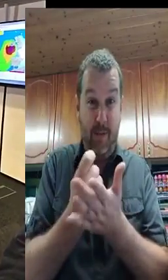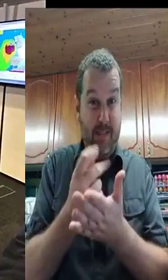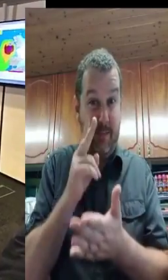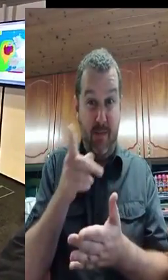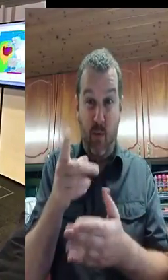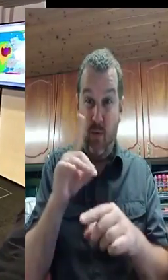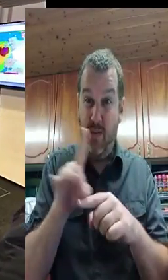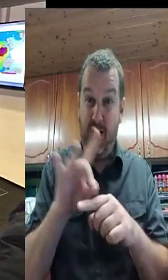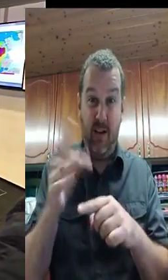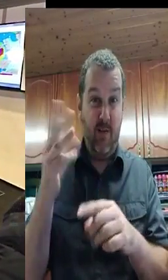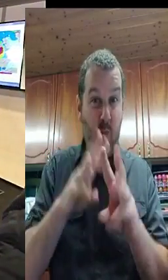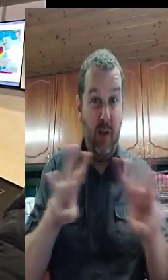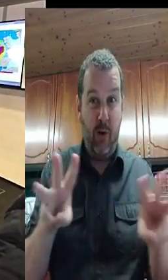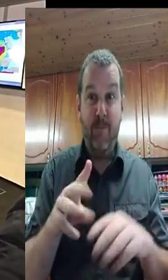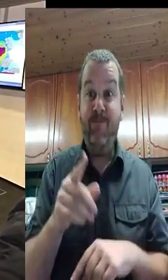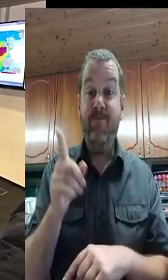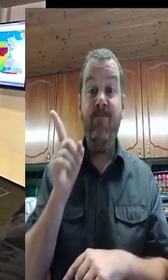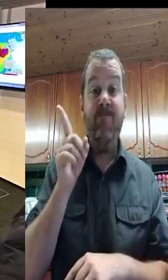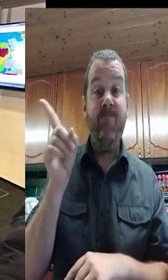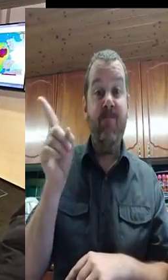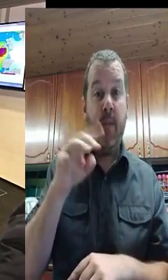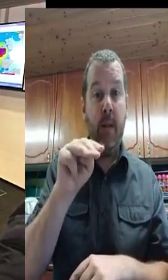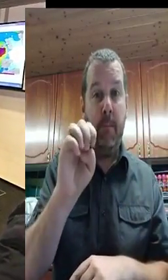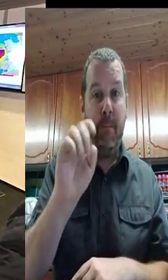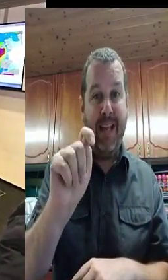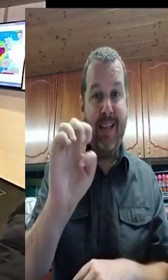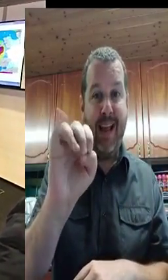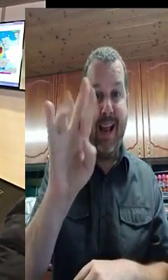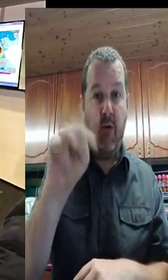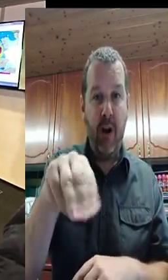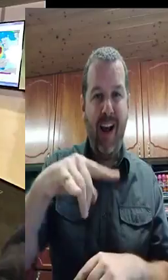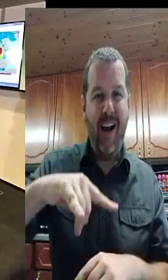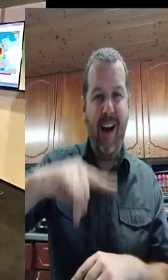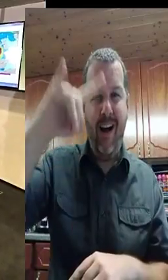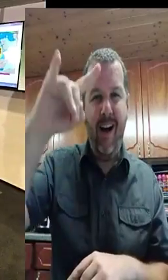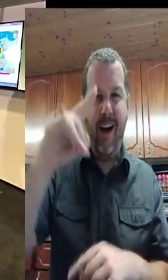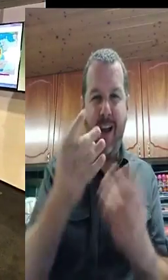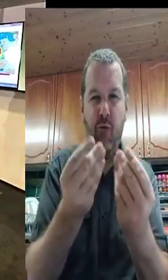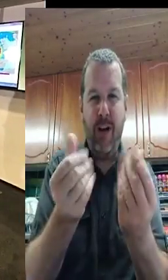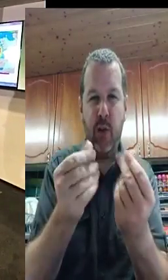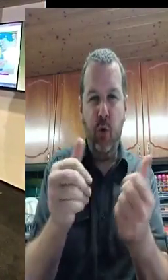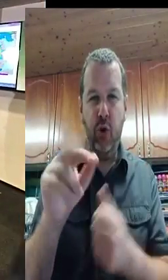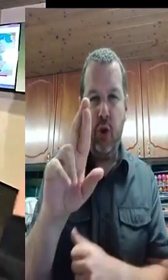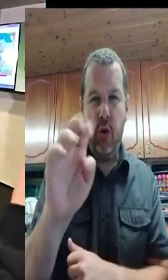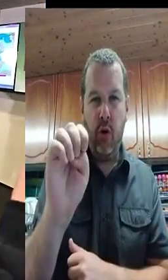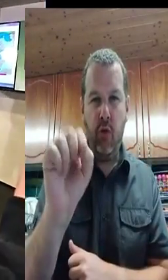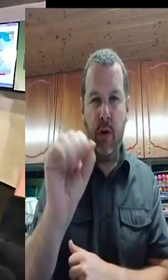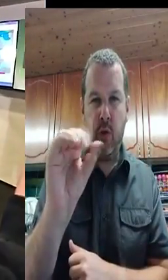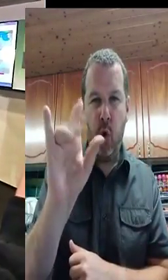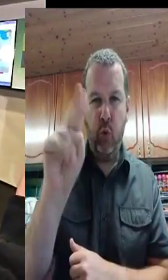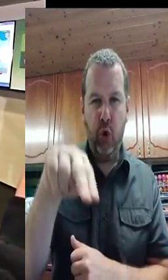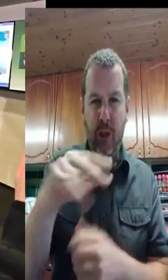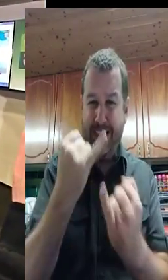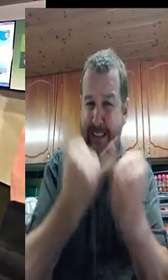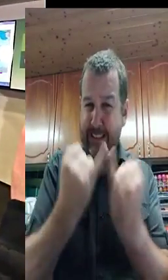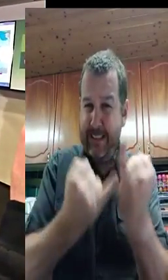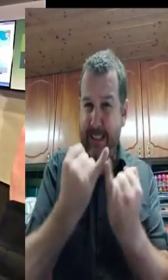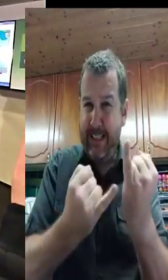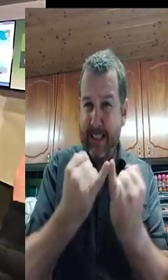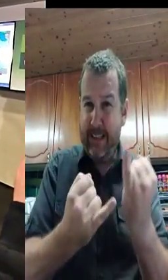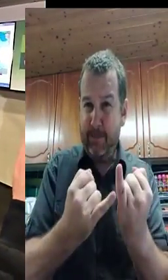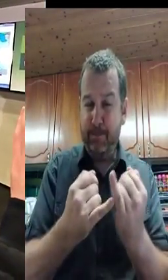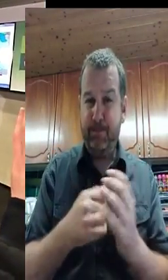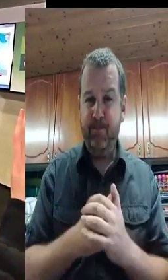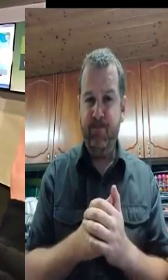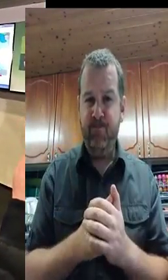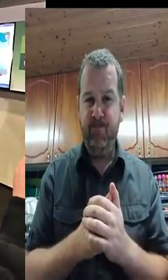across Ireland. So, just run up here is the forecast time. So, this is now